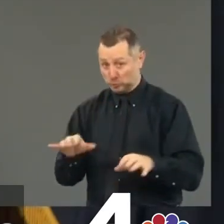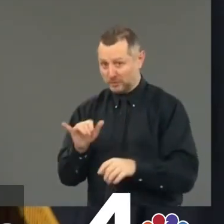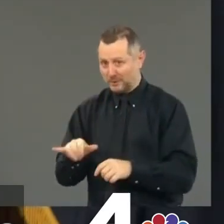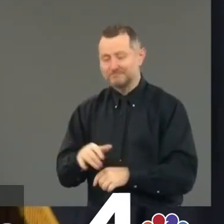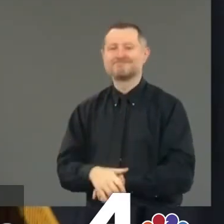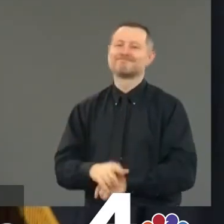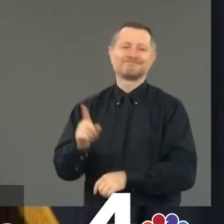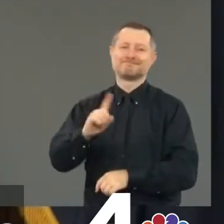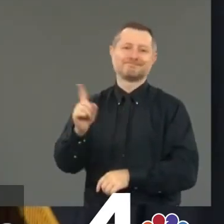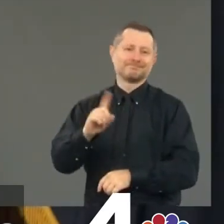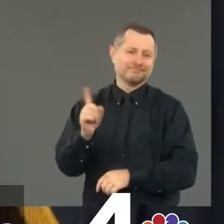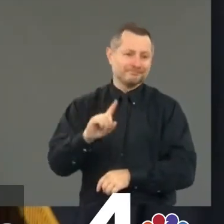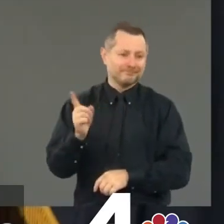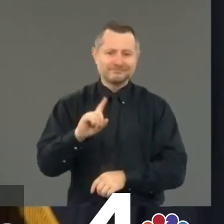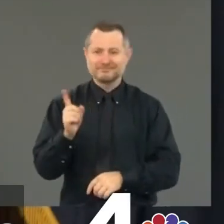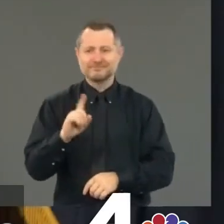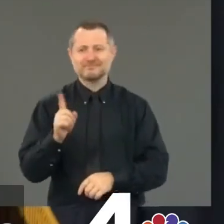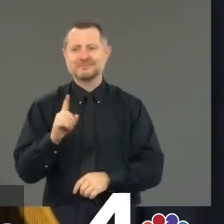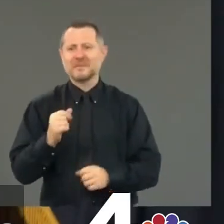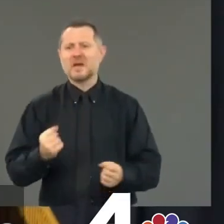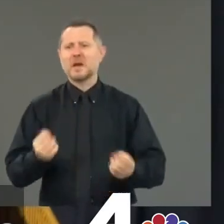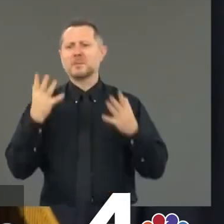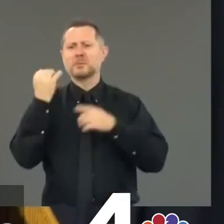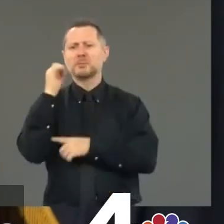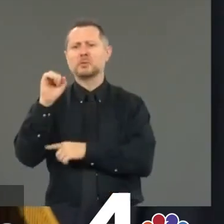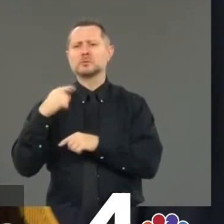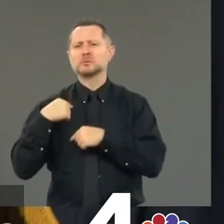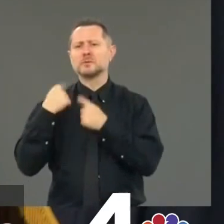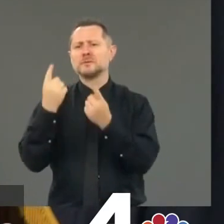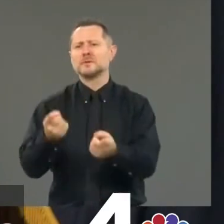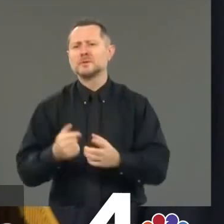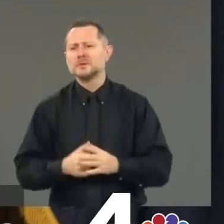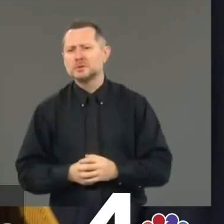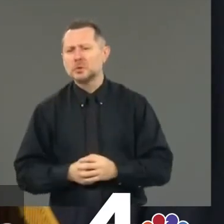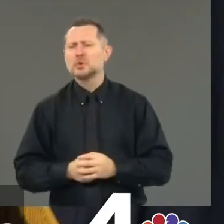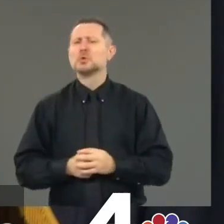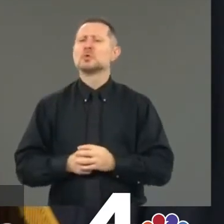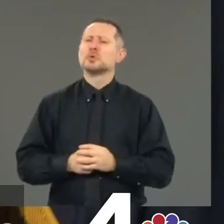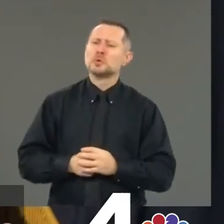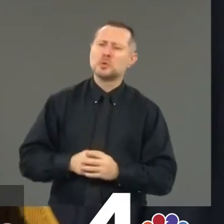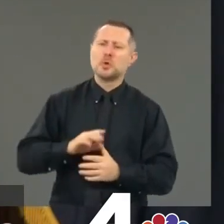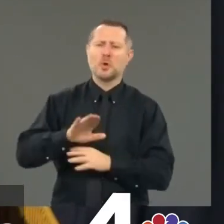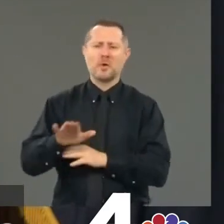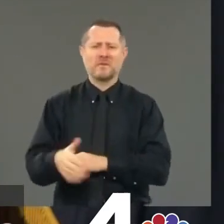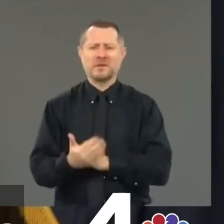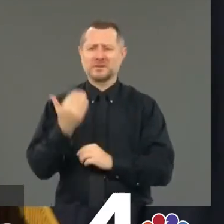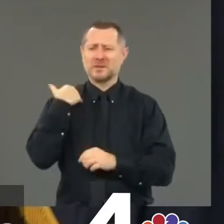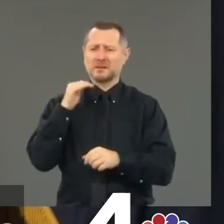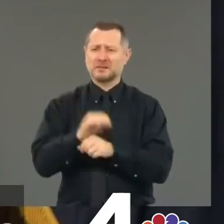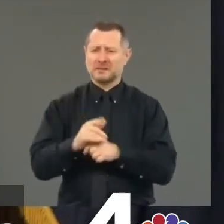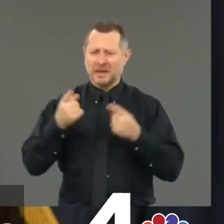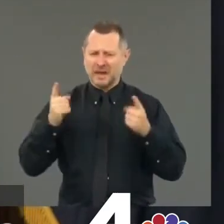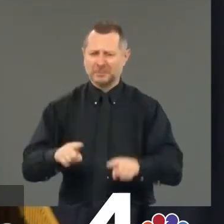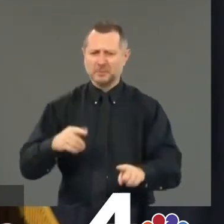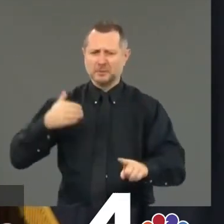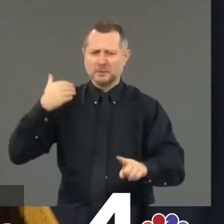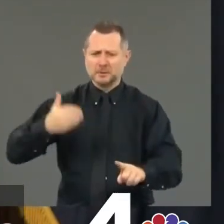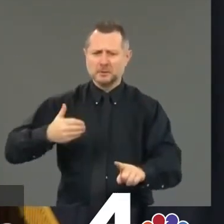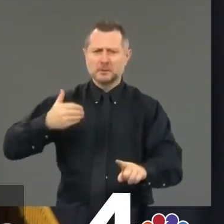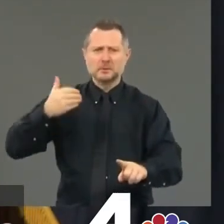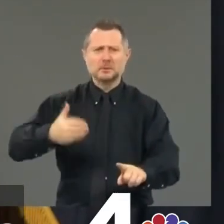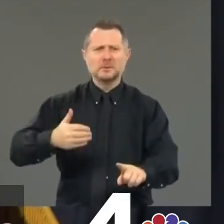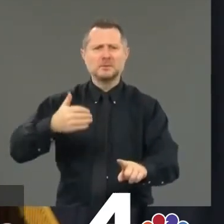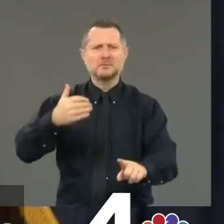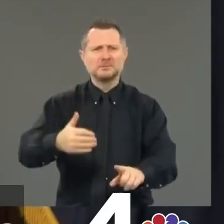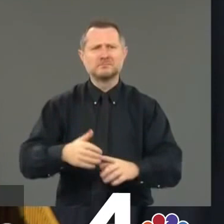protests have we had? How many nights have we gone through like last night? How many times have we